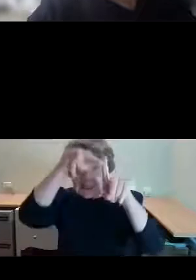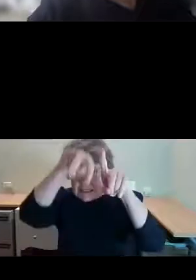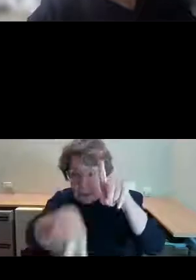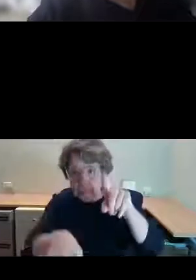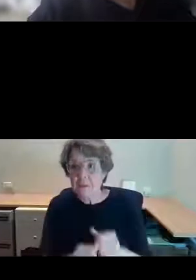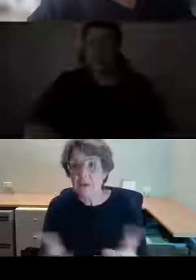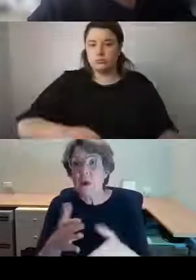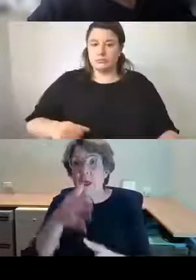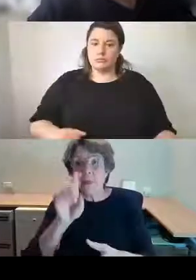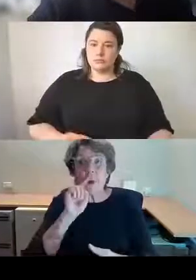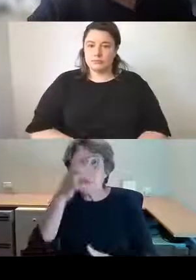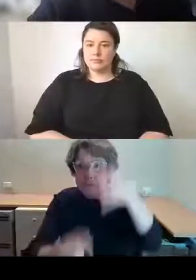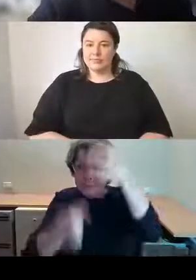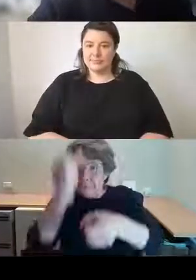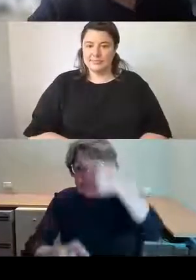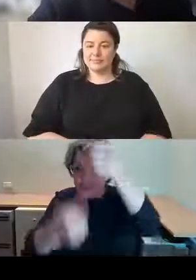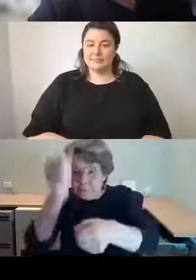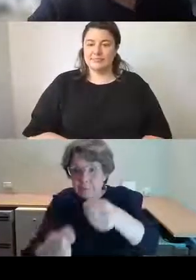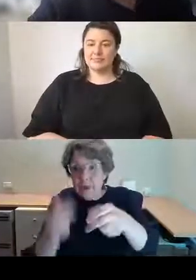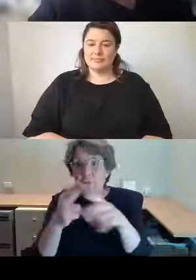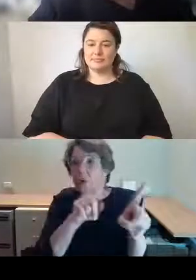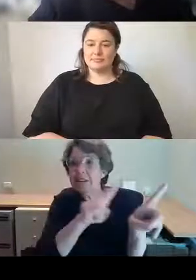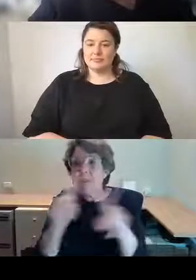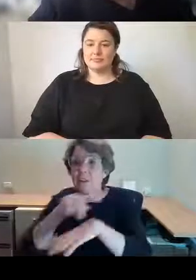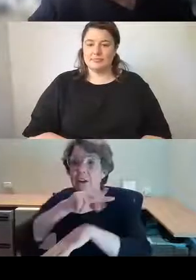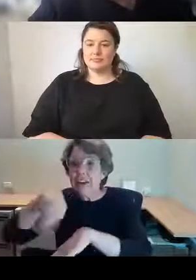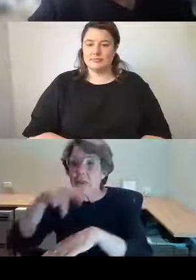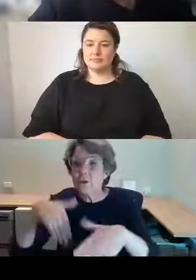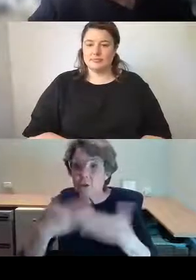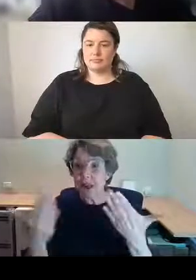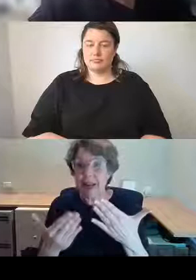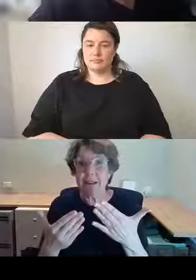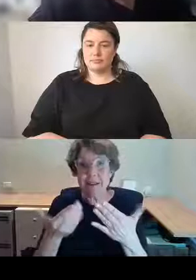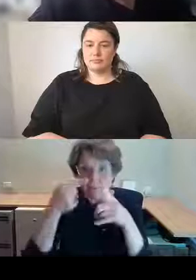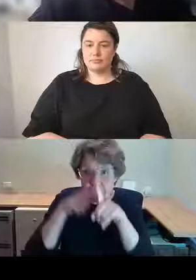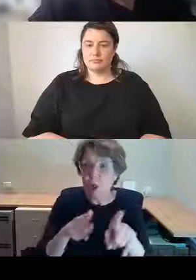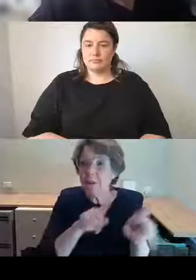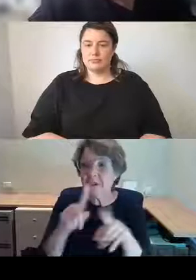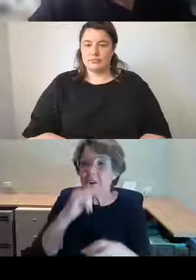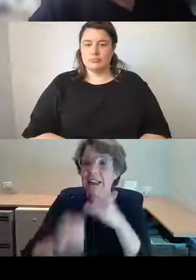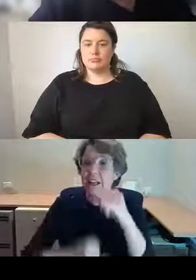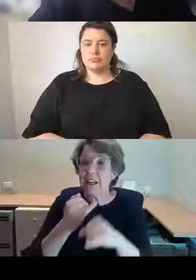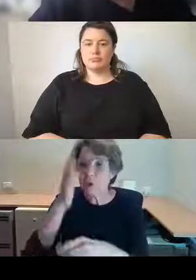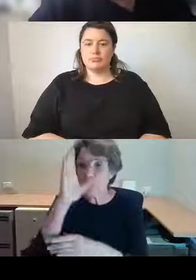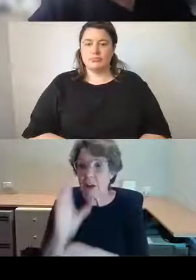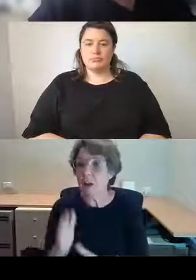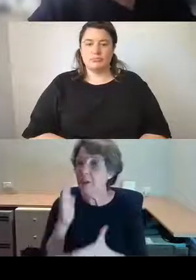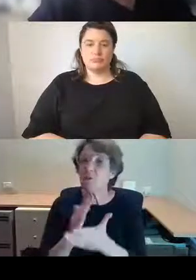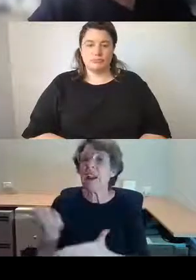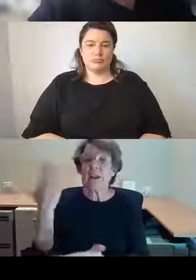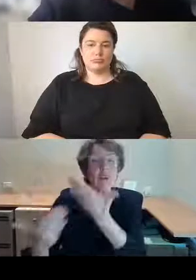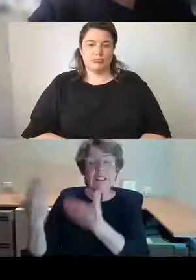the flag for different national days of international countries. It's a little tradition that no longer